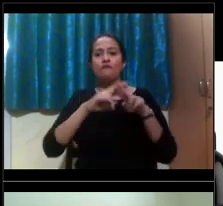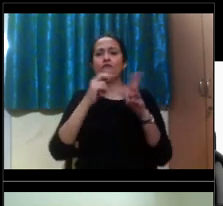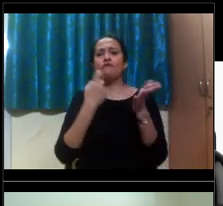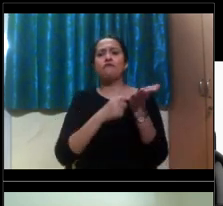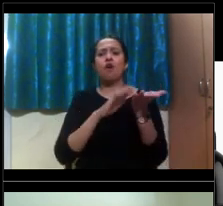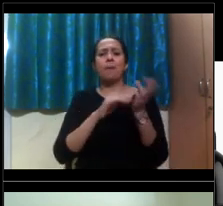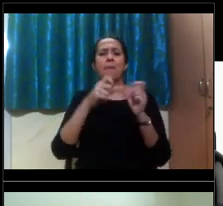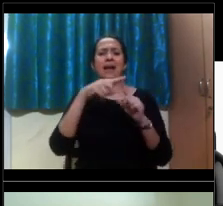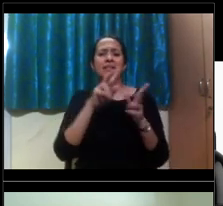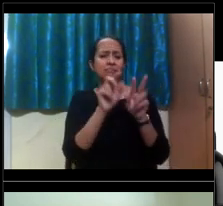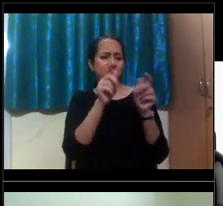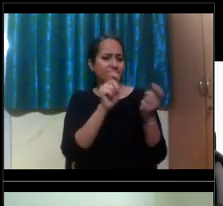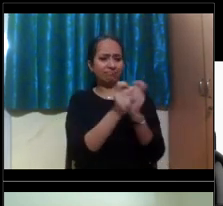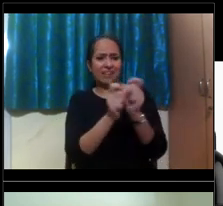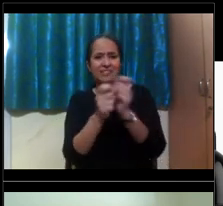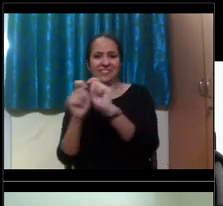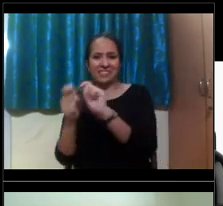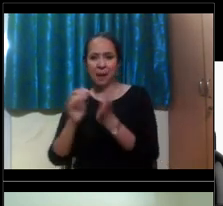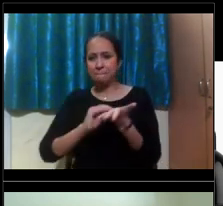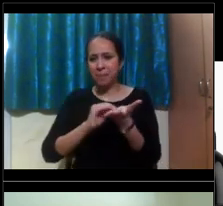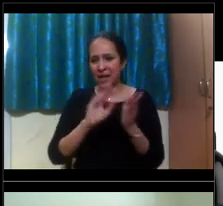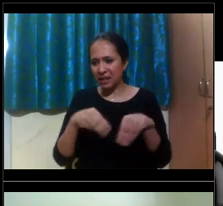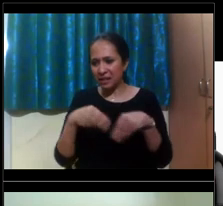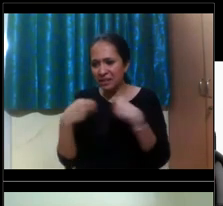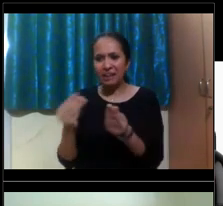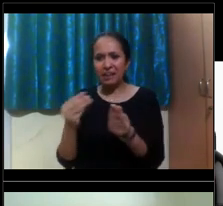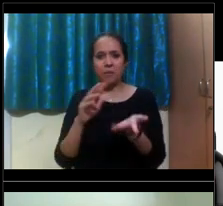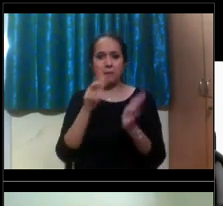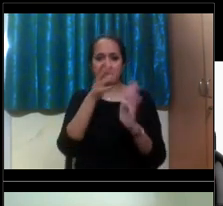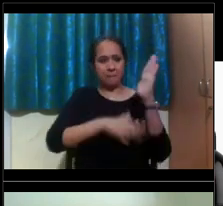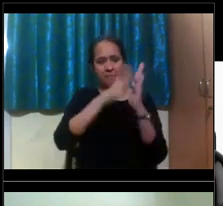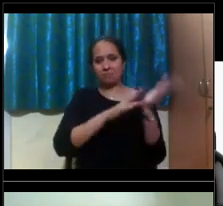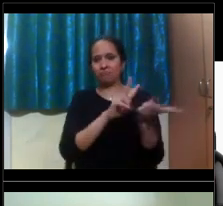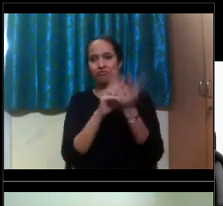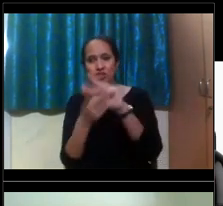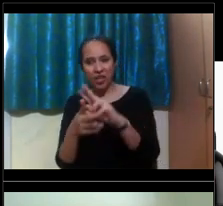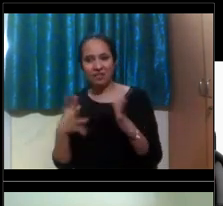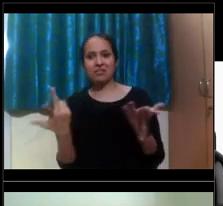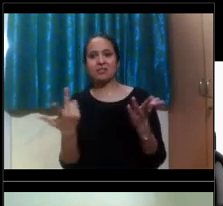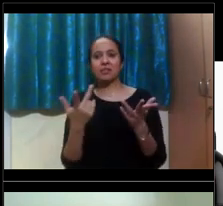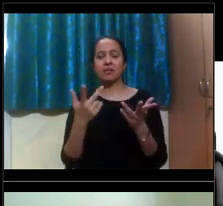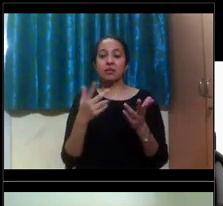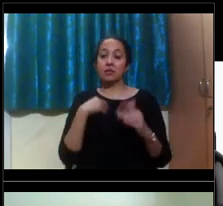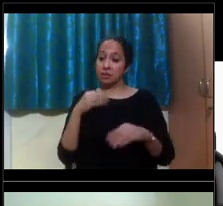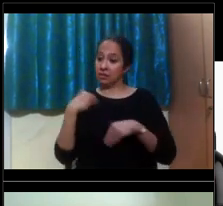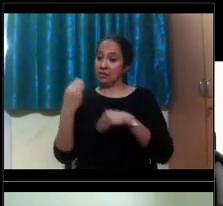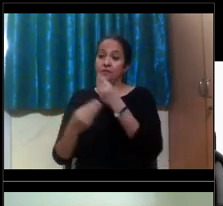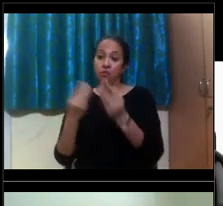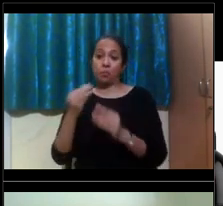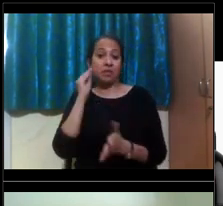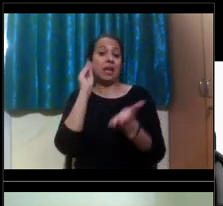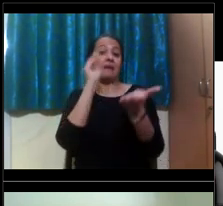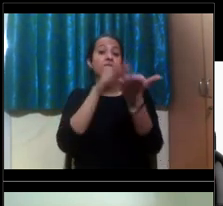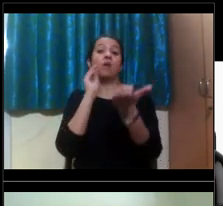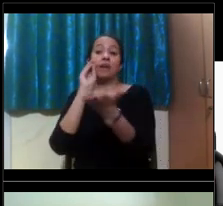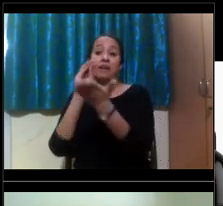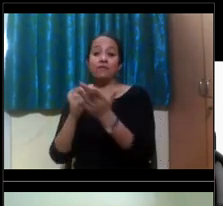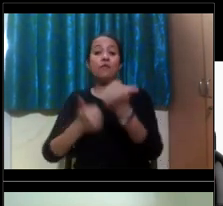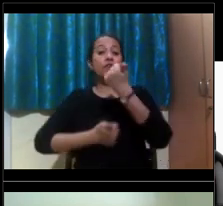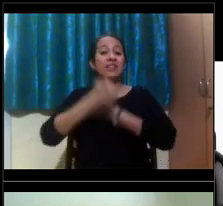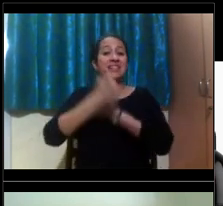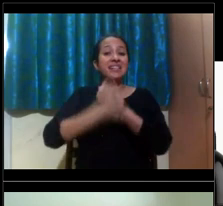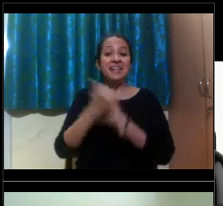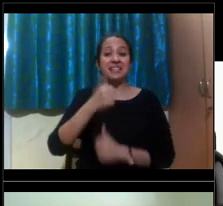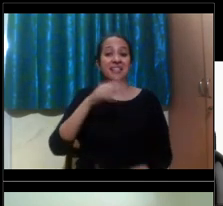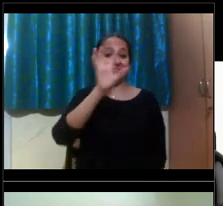of braille as well. And so that there's just a lot of things that need to be communicated to the testing agency in order to coordinate